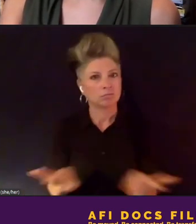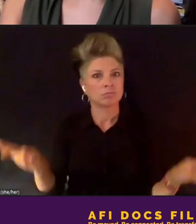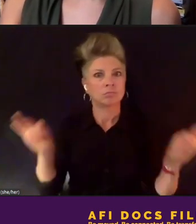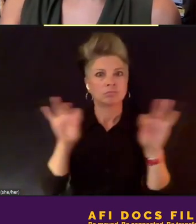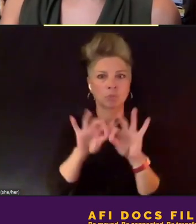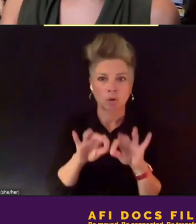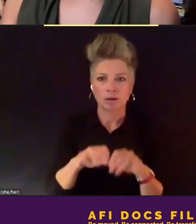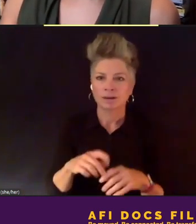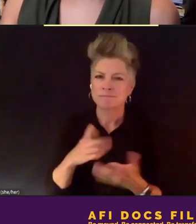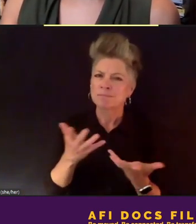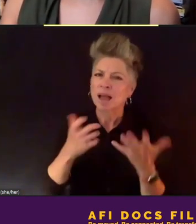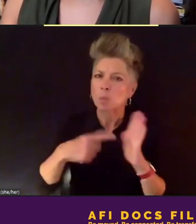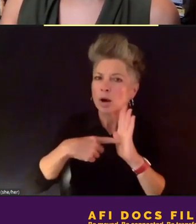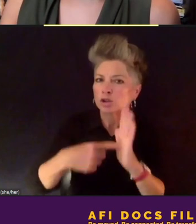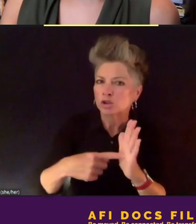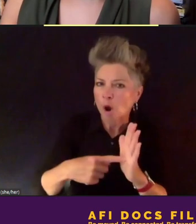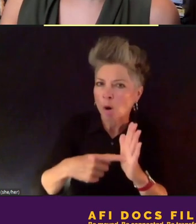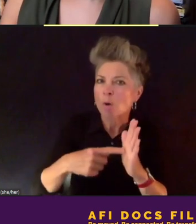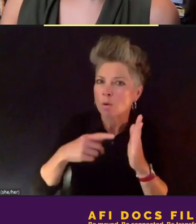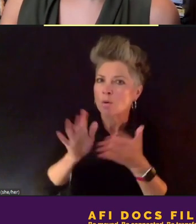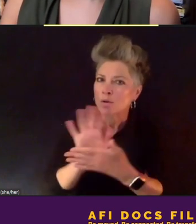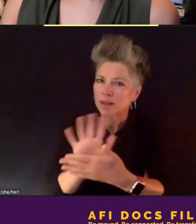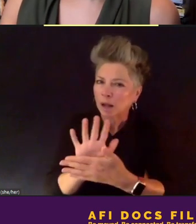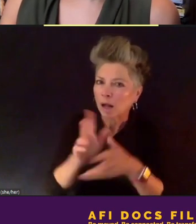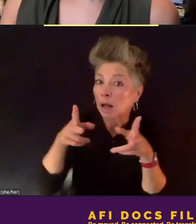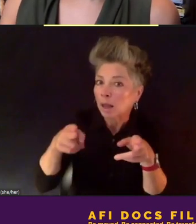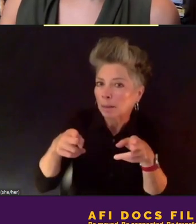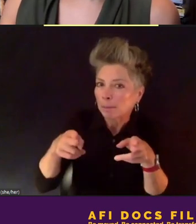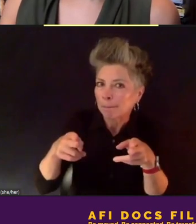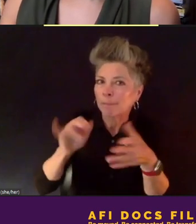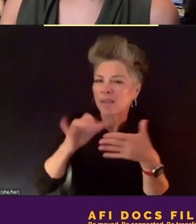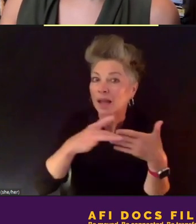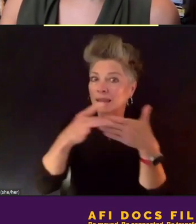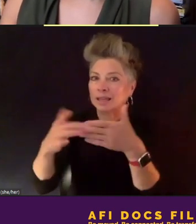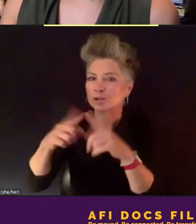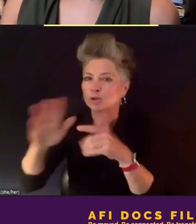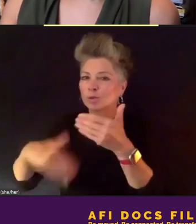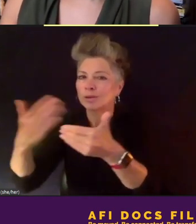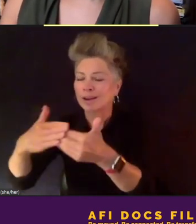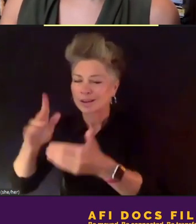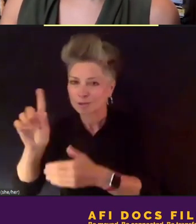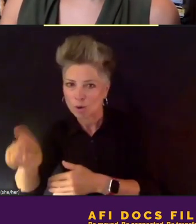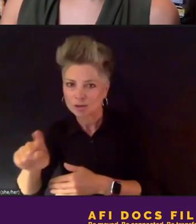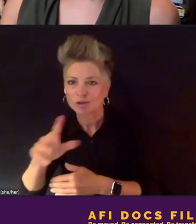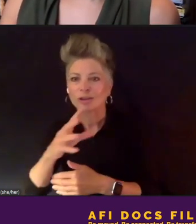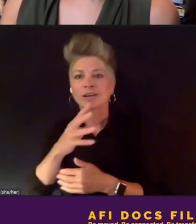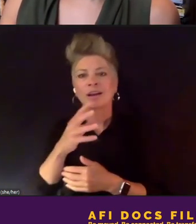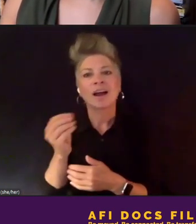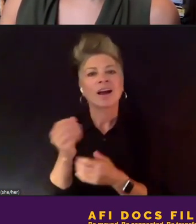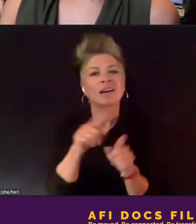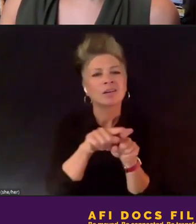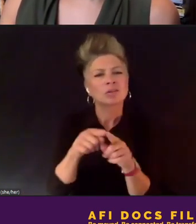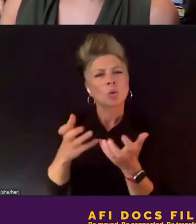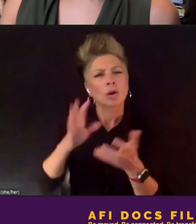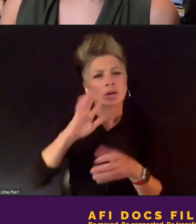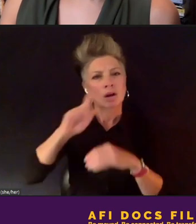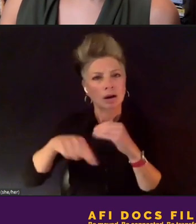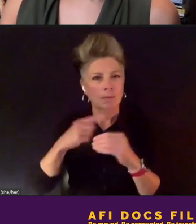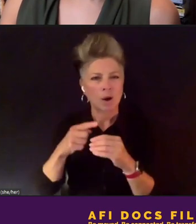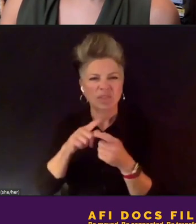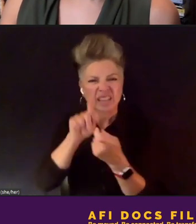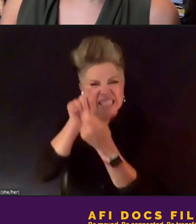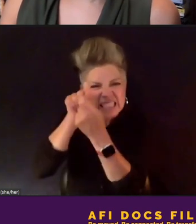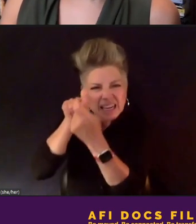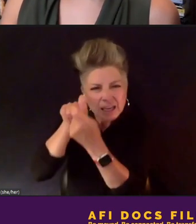it kind of leads into the next question and also a larger discussion I want to have about the kind of nitty gritty scientific nature